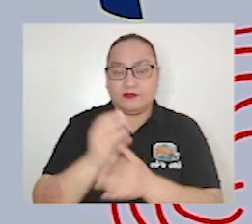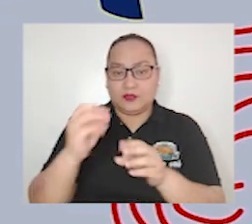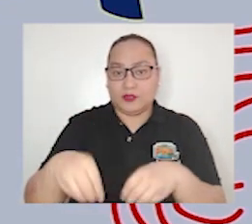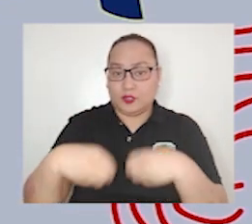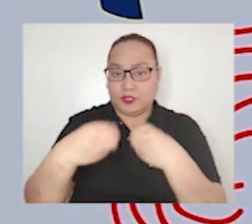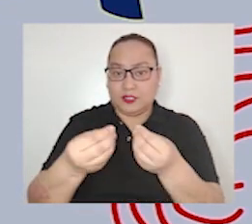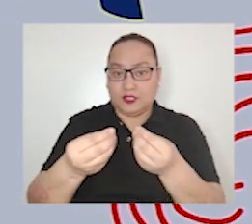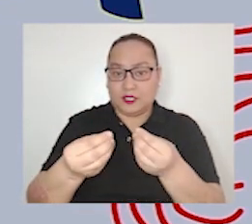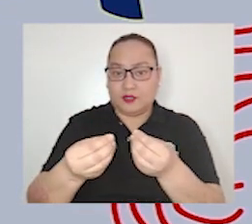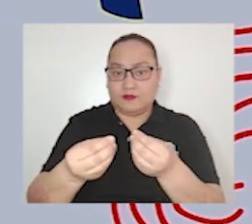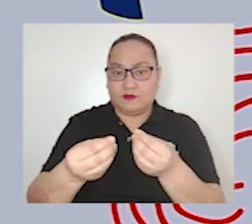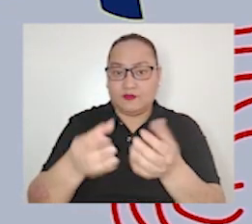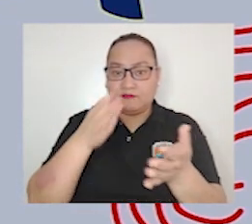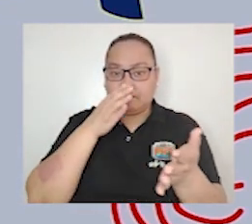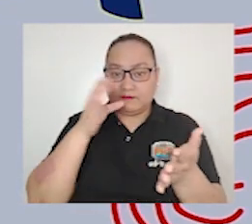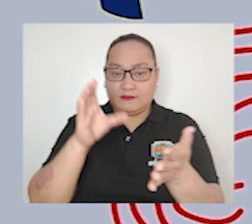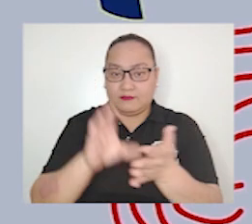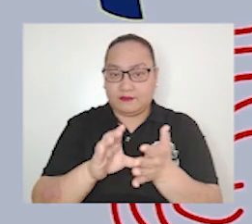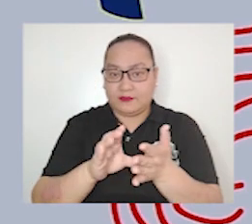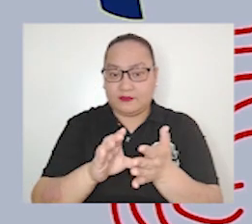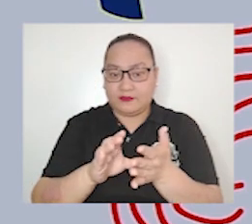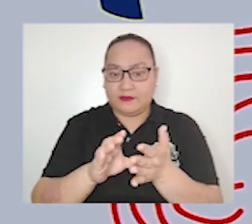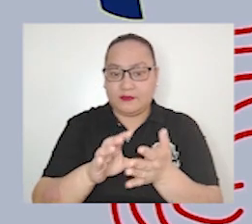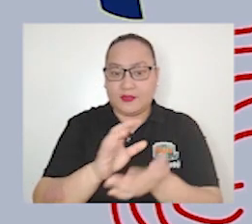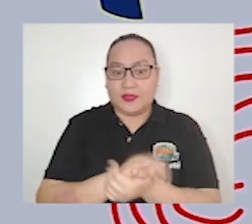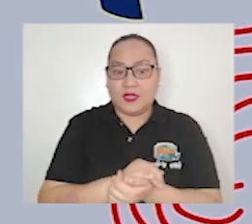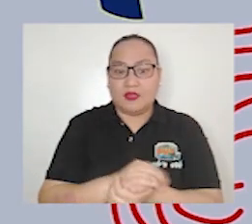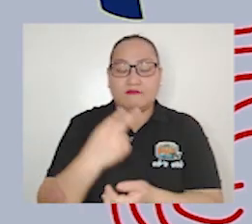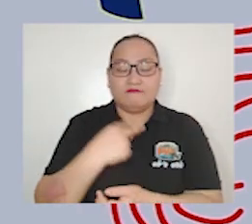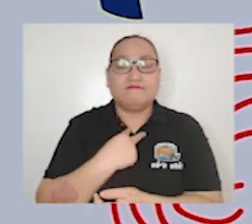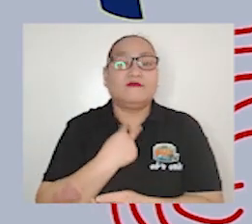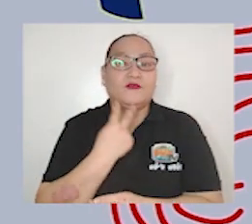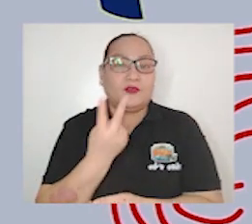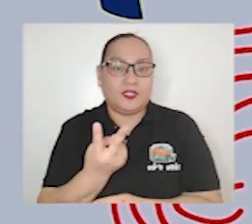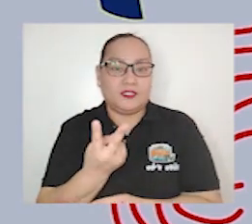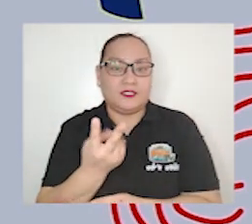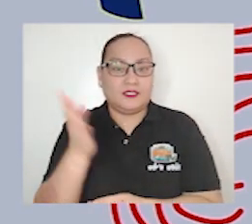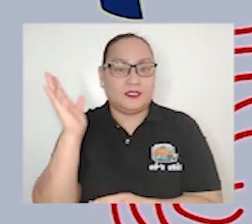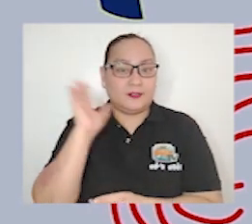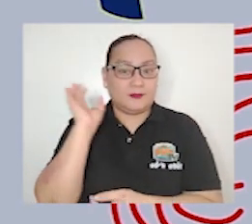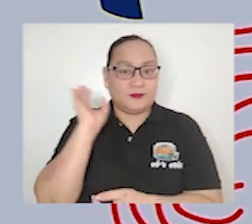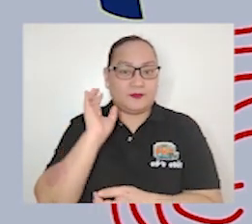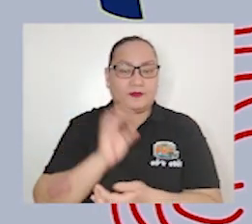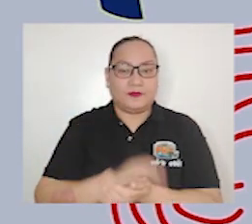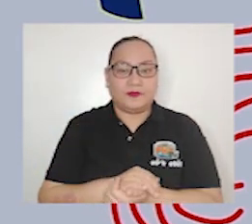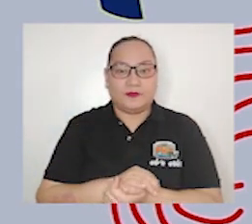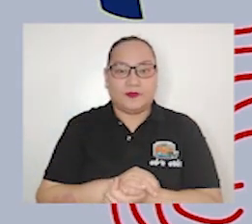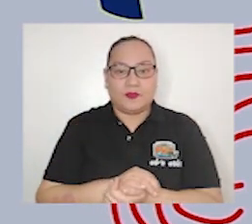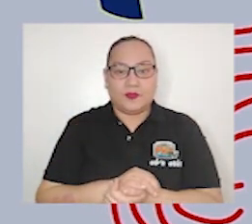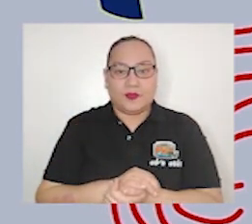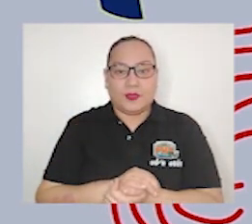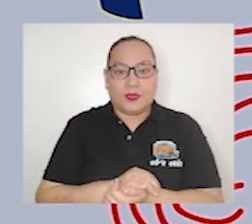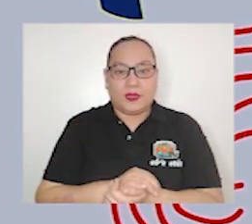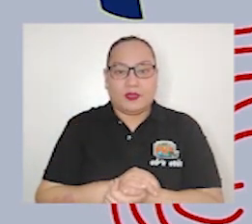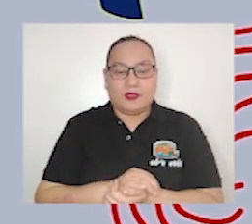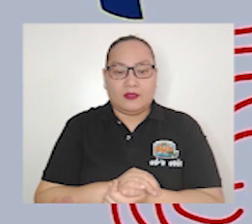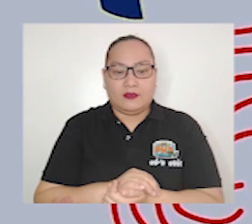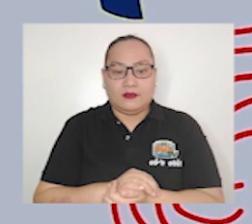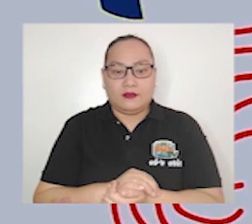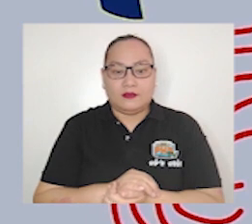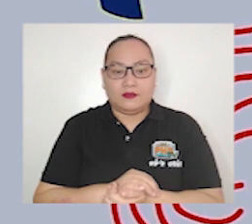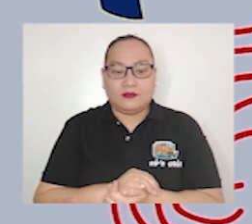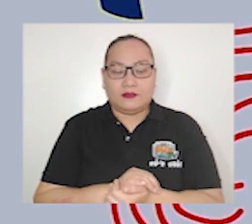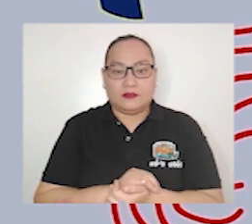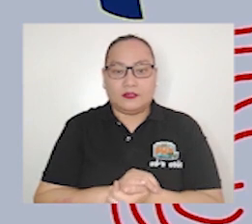commentary and they ensure that all voices are heard This is one of the nicest things